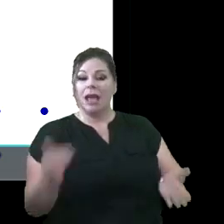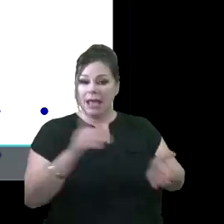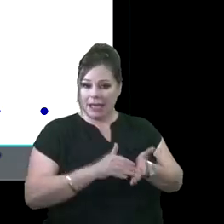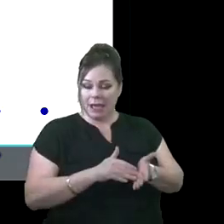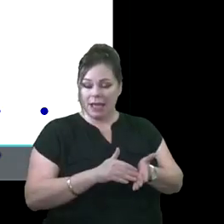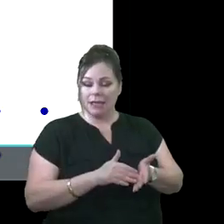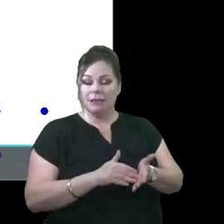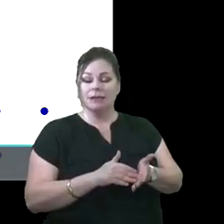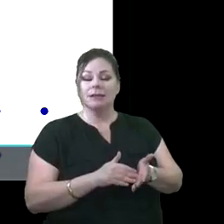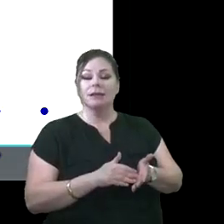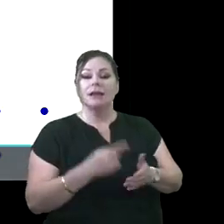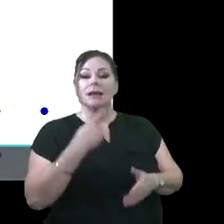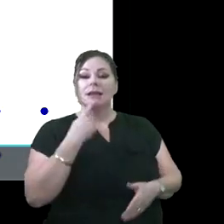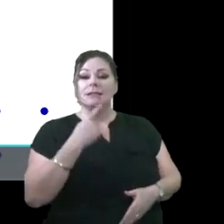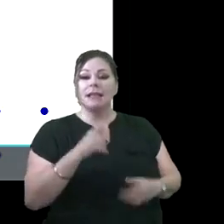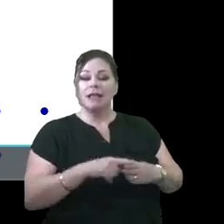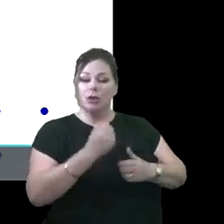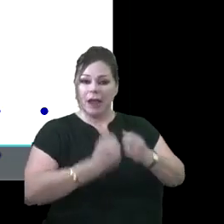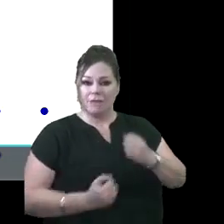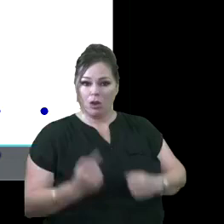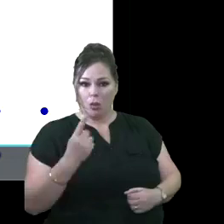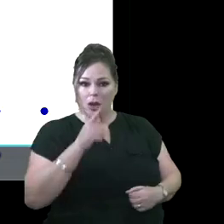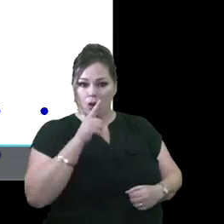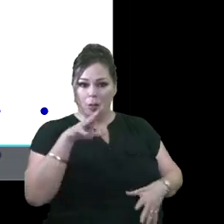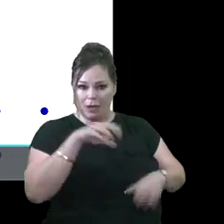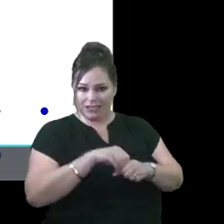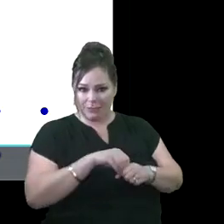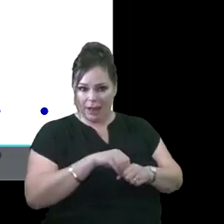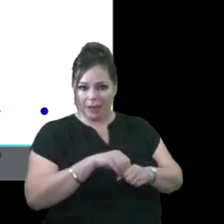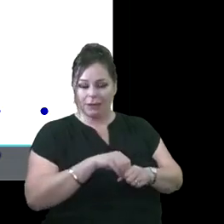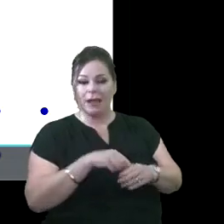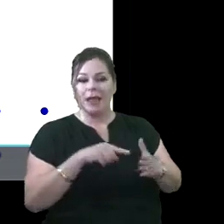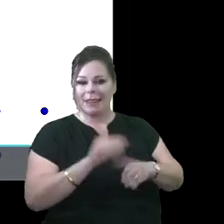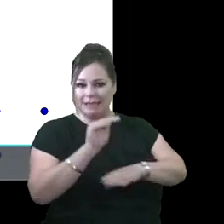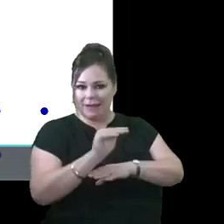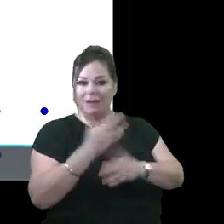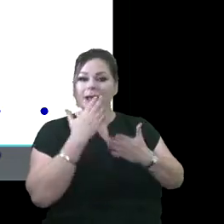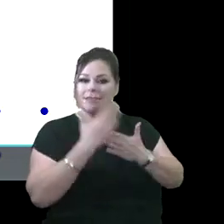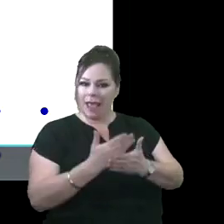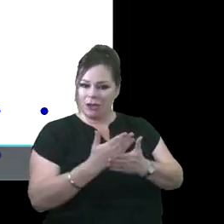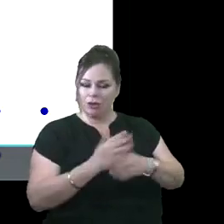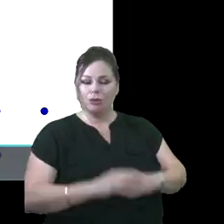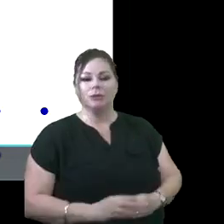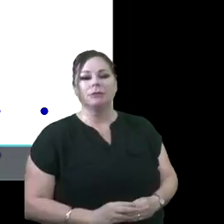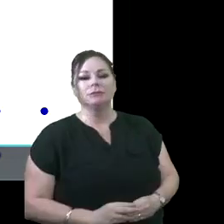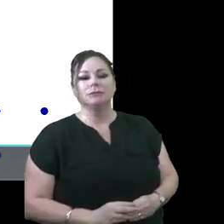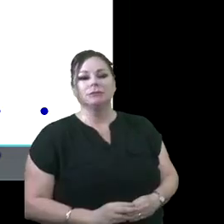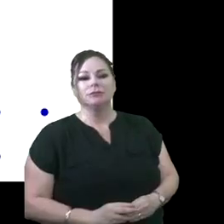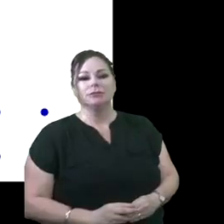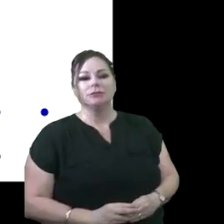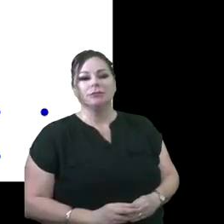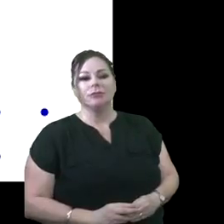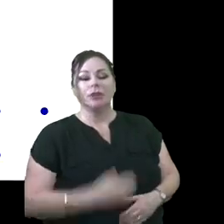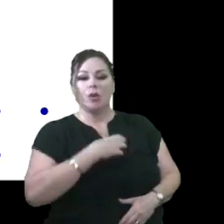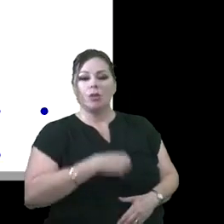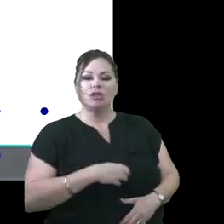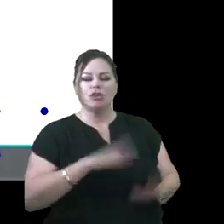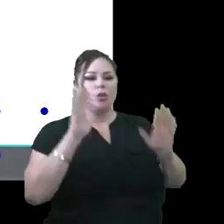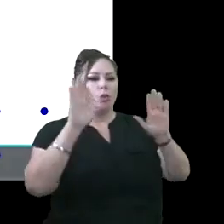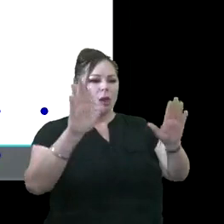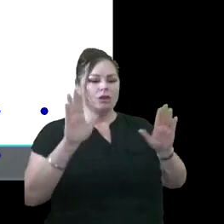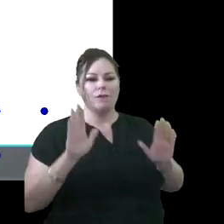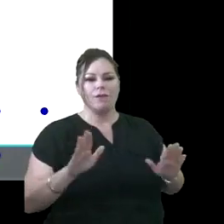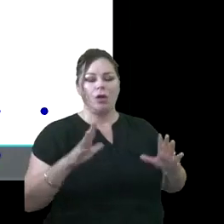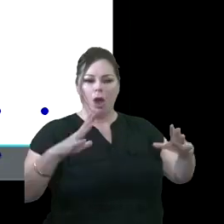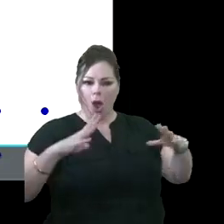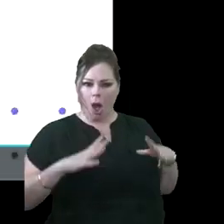we want to say to everyone who participated in this evening, thank you for participating. We wish you a wonderful